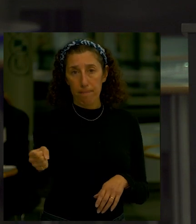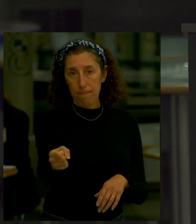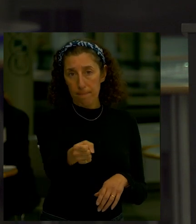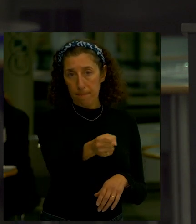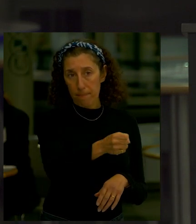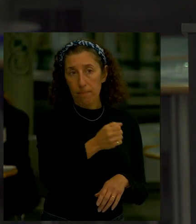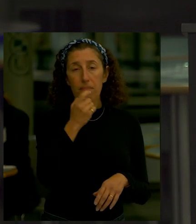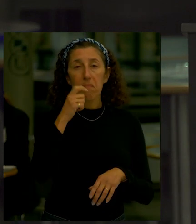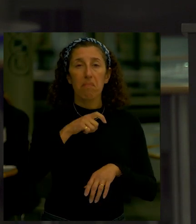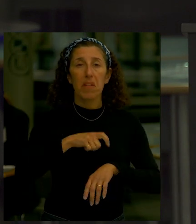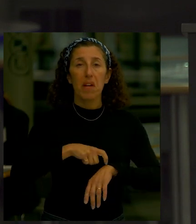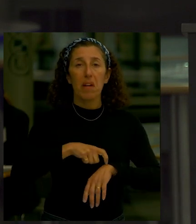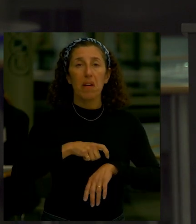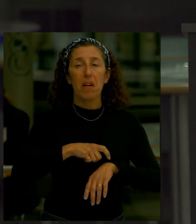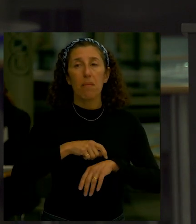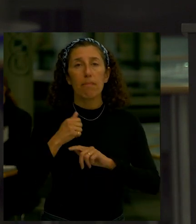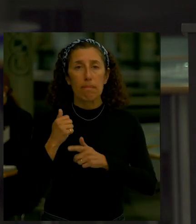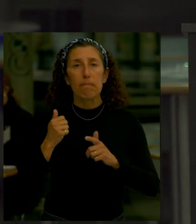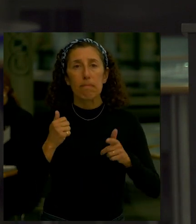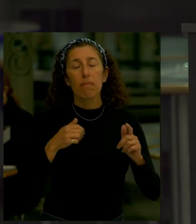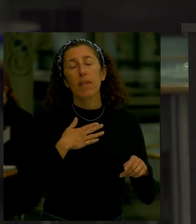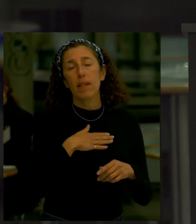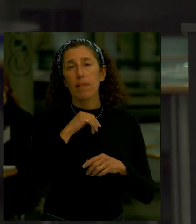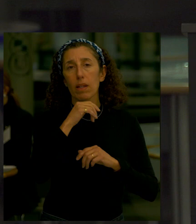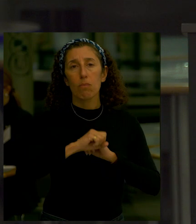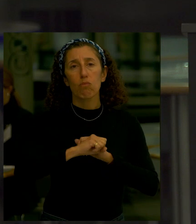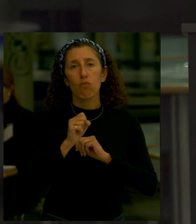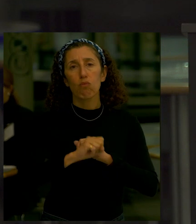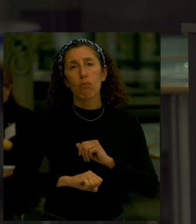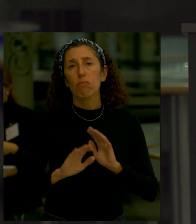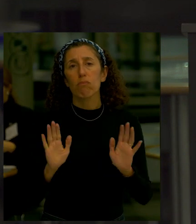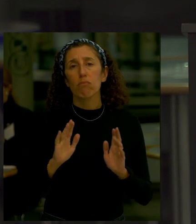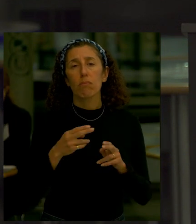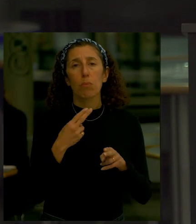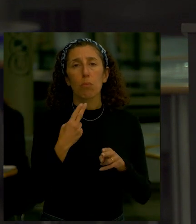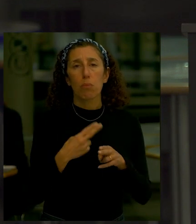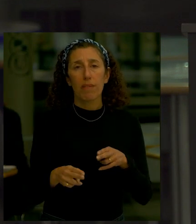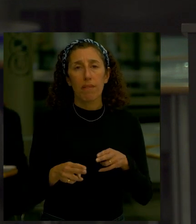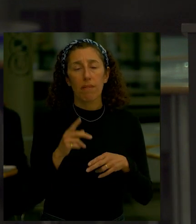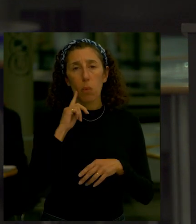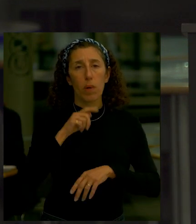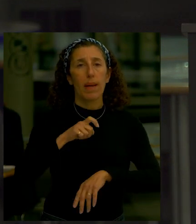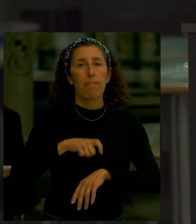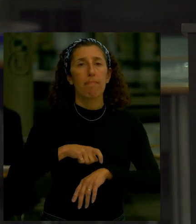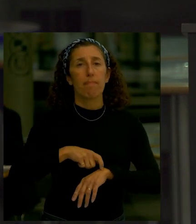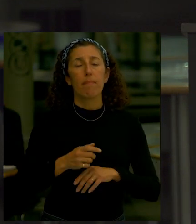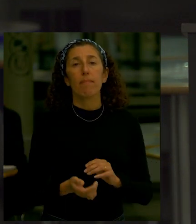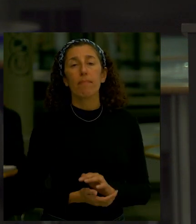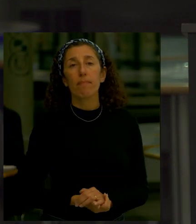many as we can we would ask you to keep it as brief as you can so we can get to as many people as possible